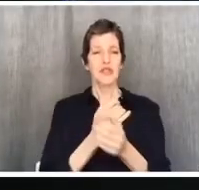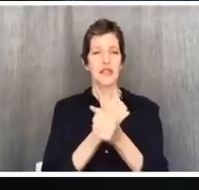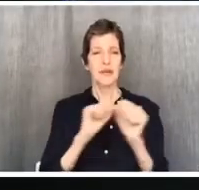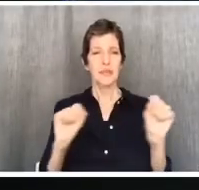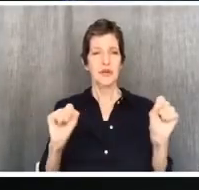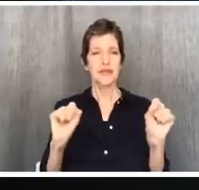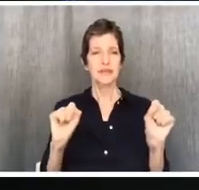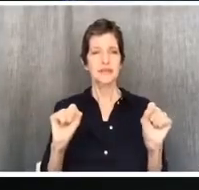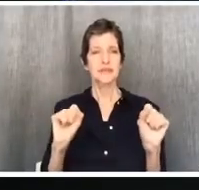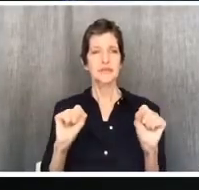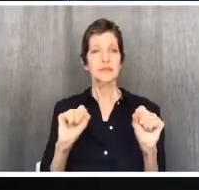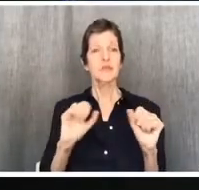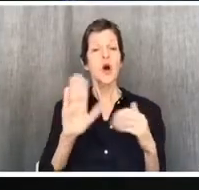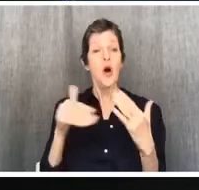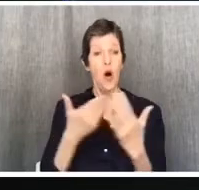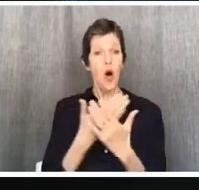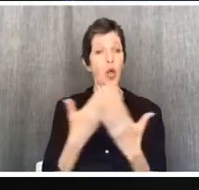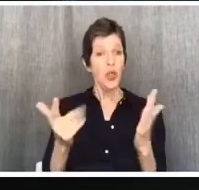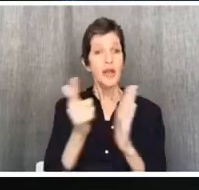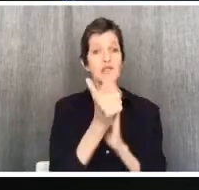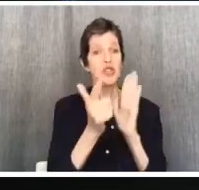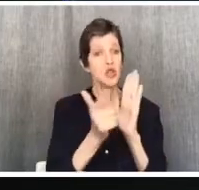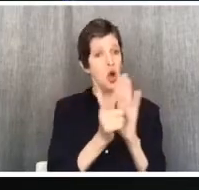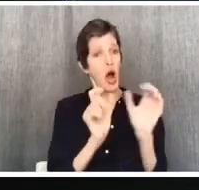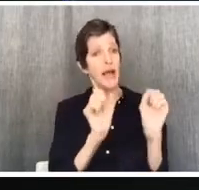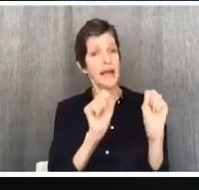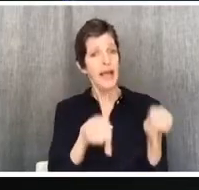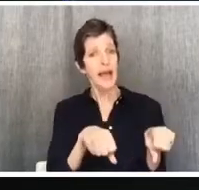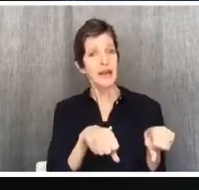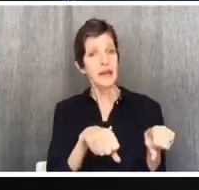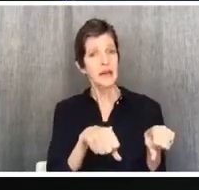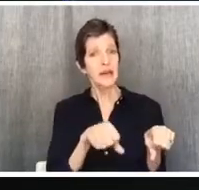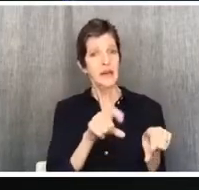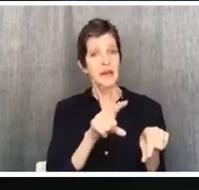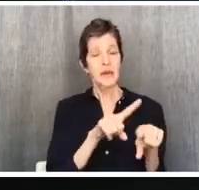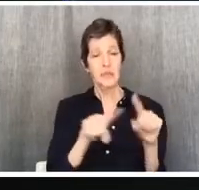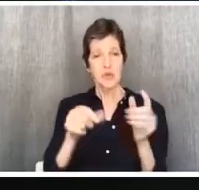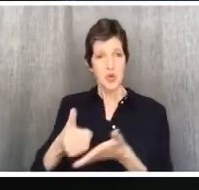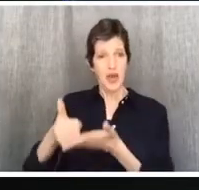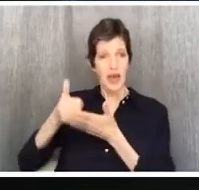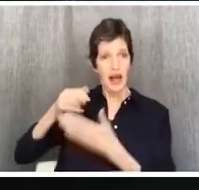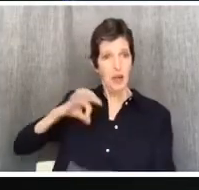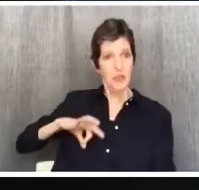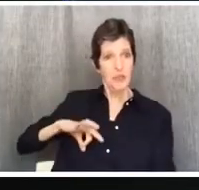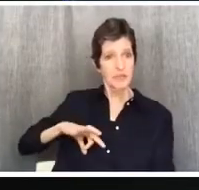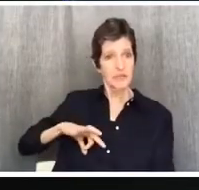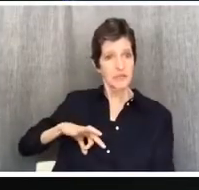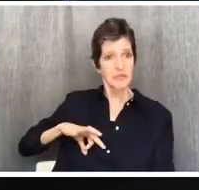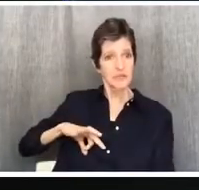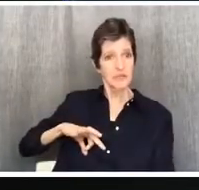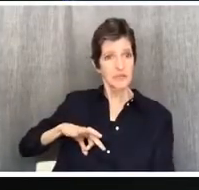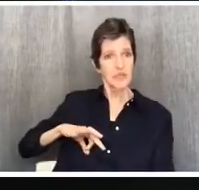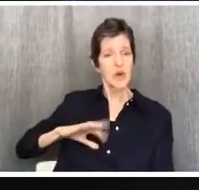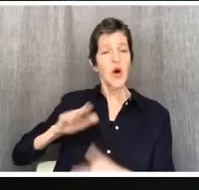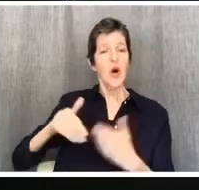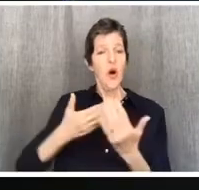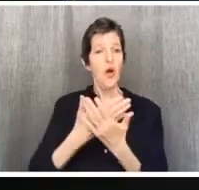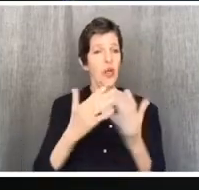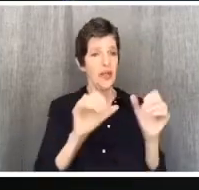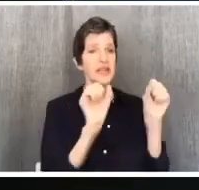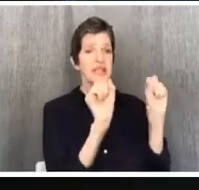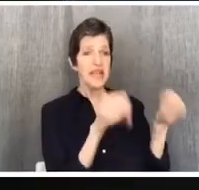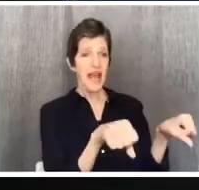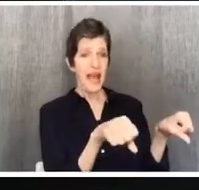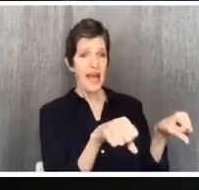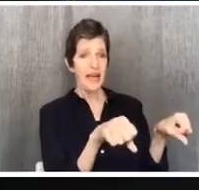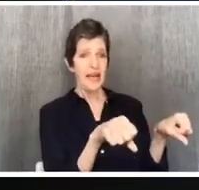All things are lawful, but not all things are helpful. All things are lawful, but not